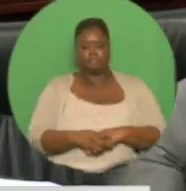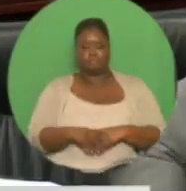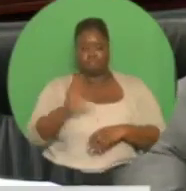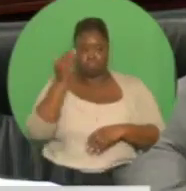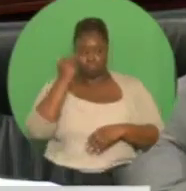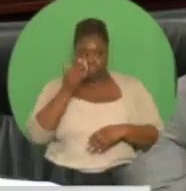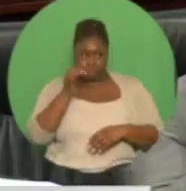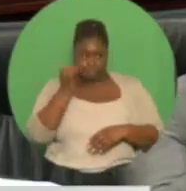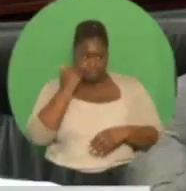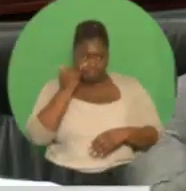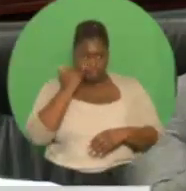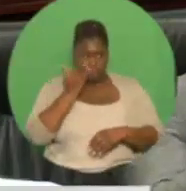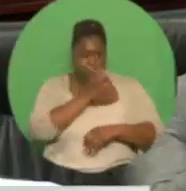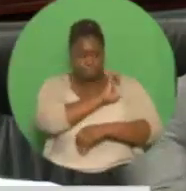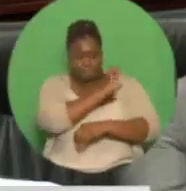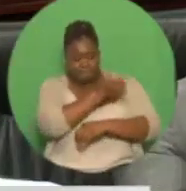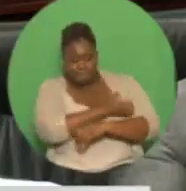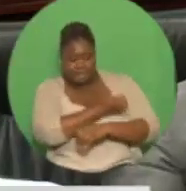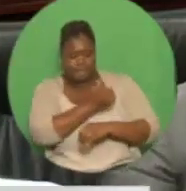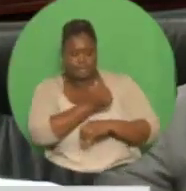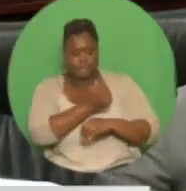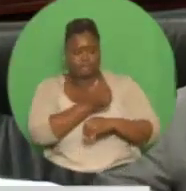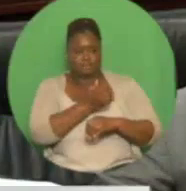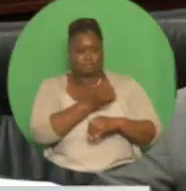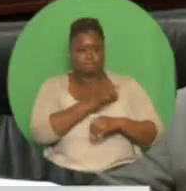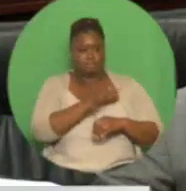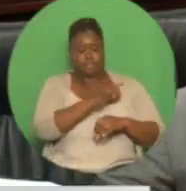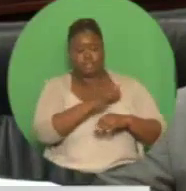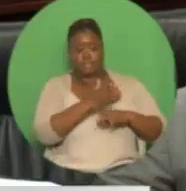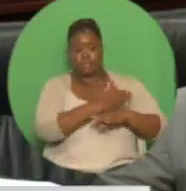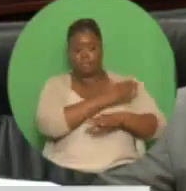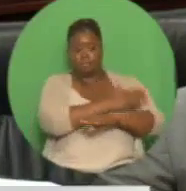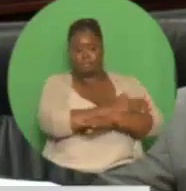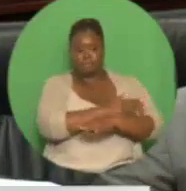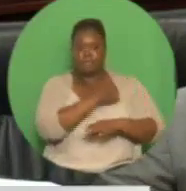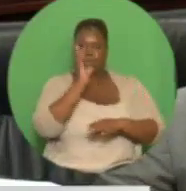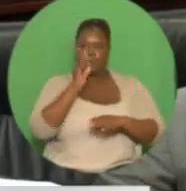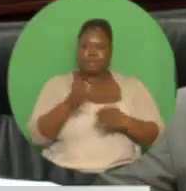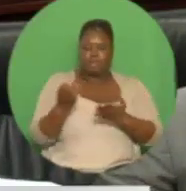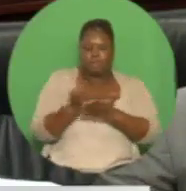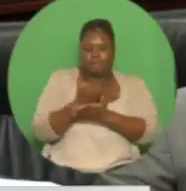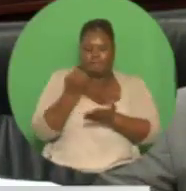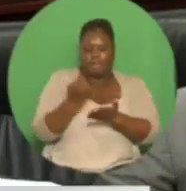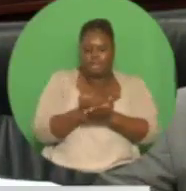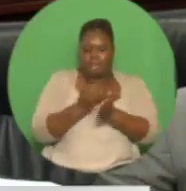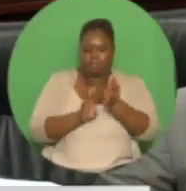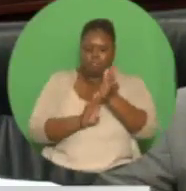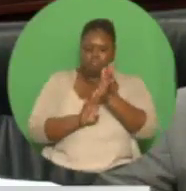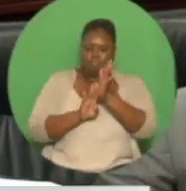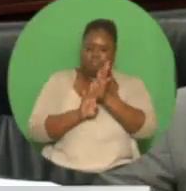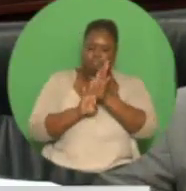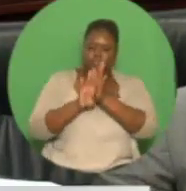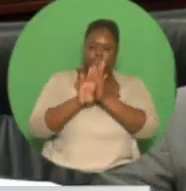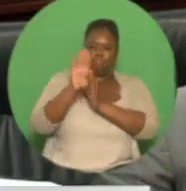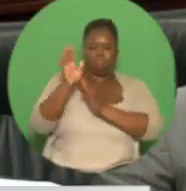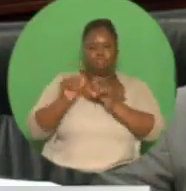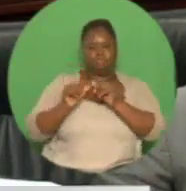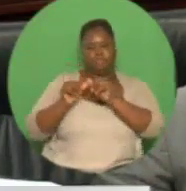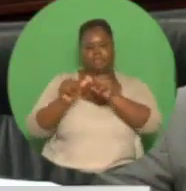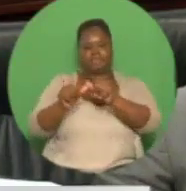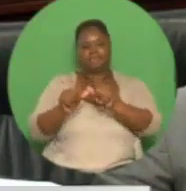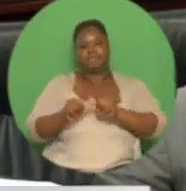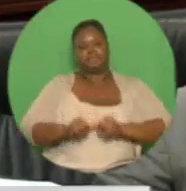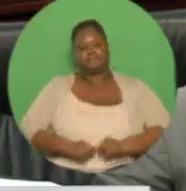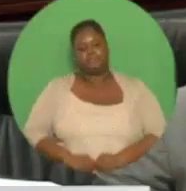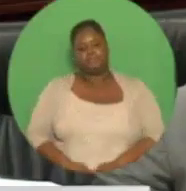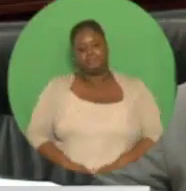required for transforming the economy, putting the economy on a trajectory of sustained growth and development, and